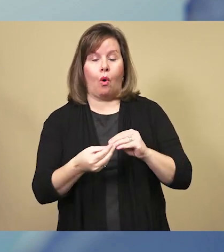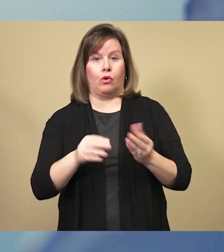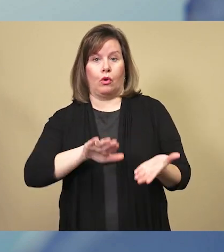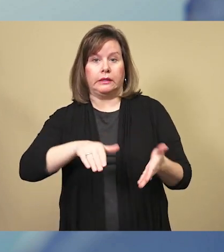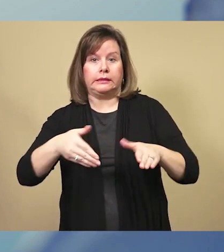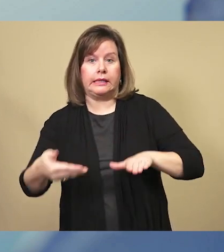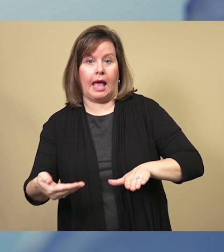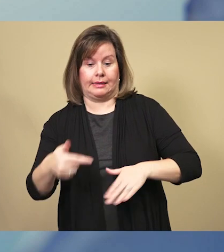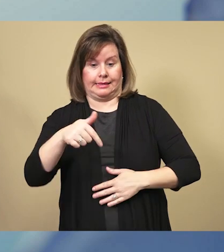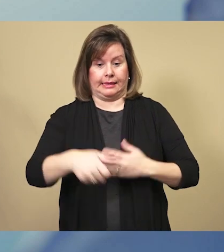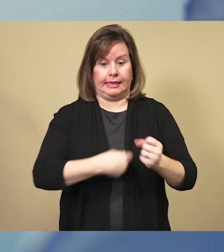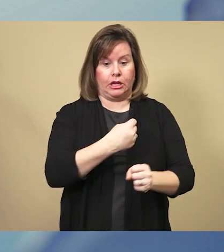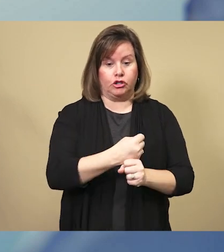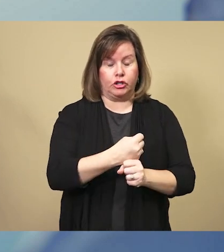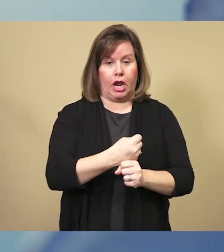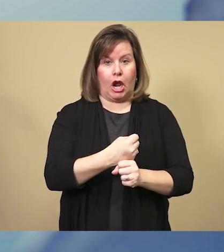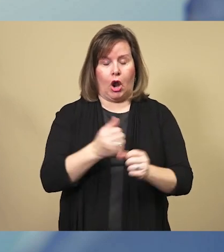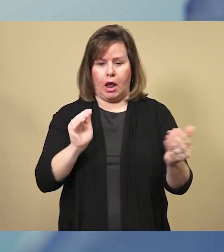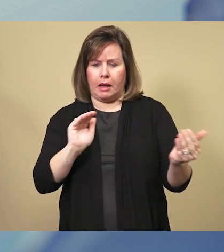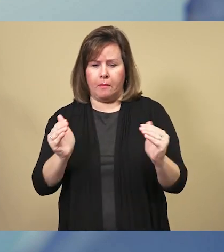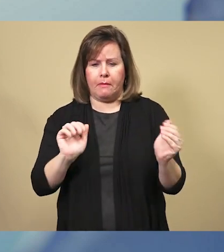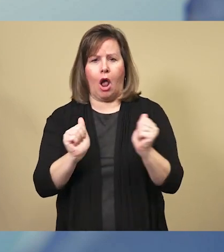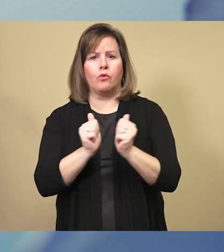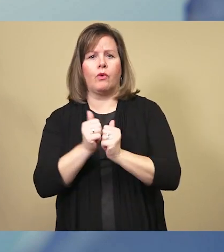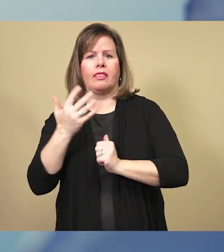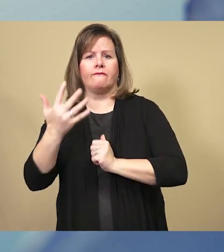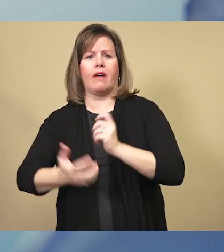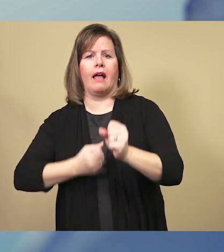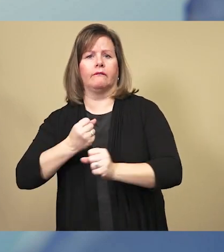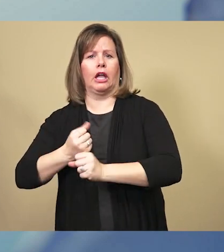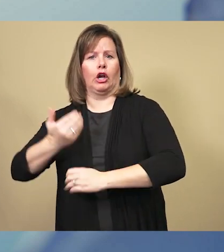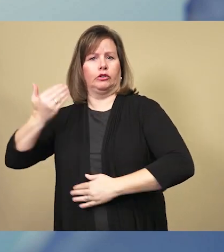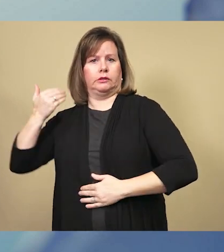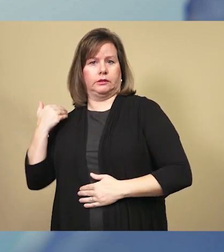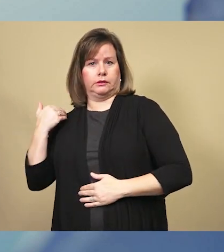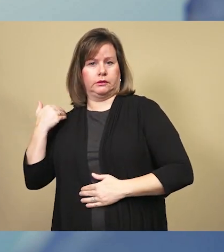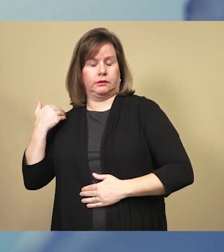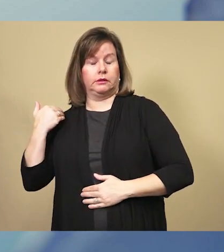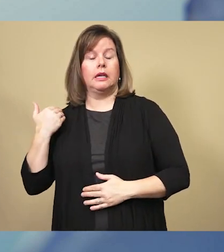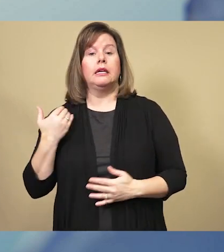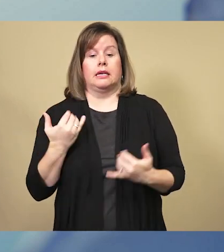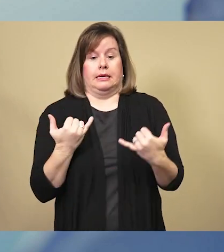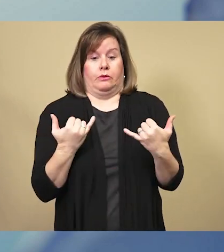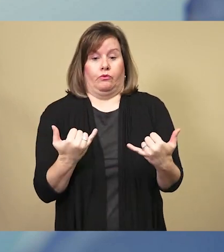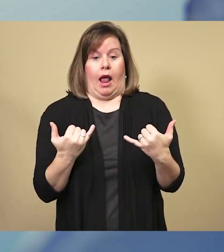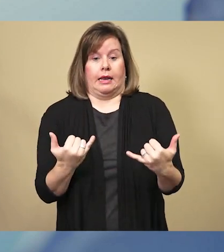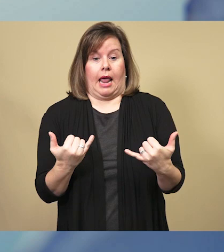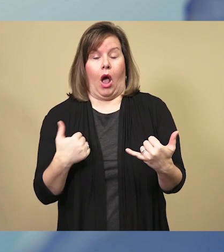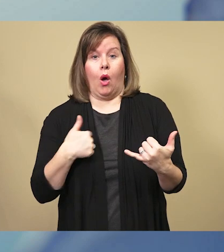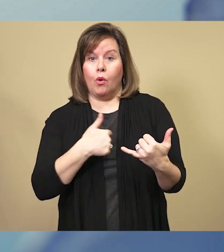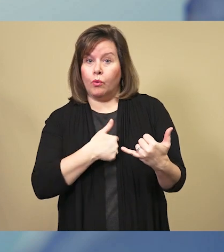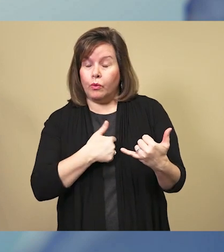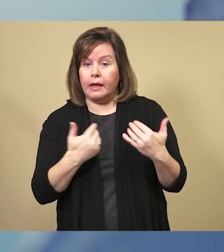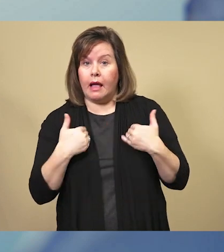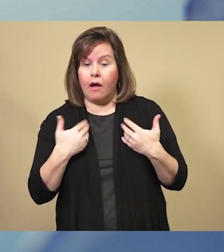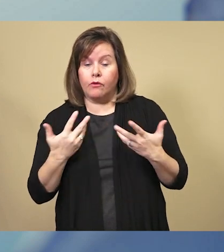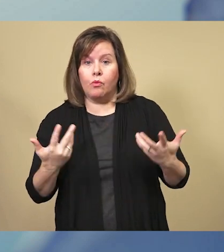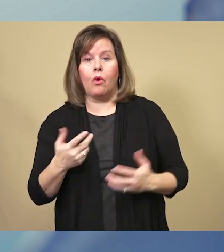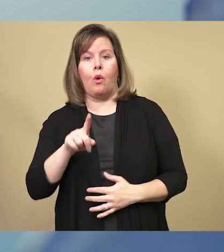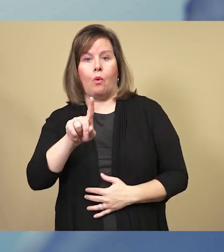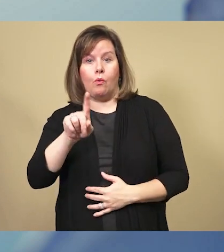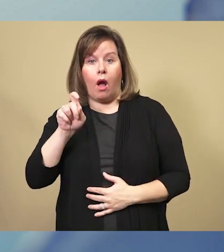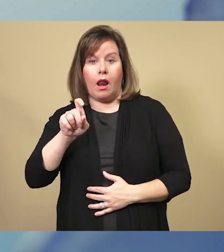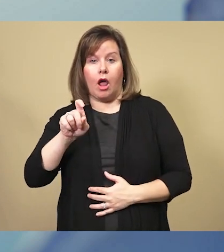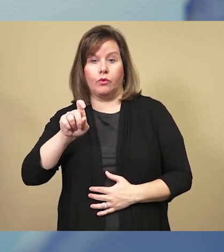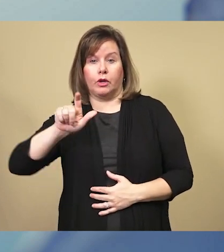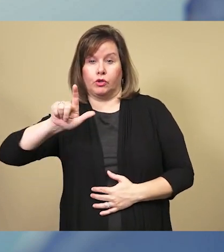average of the past five years. And right now, in the state of Michigan, we're at 121% of that